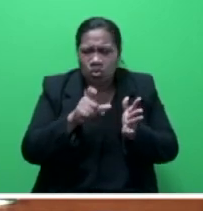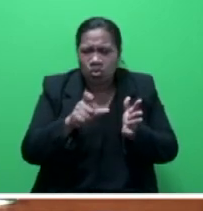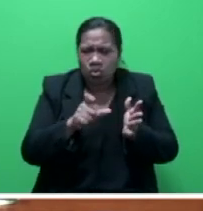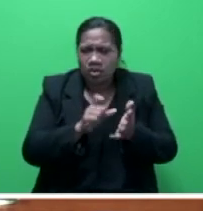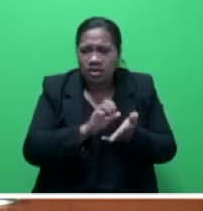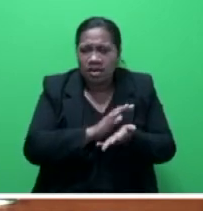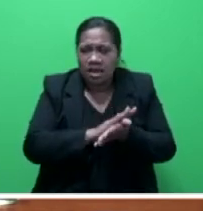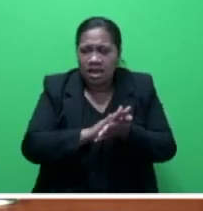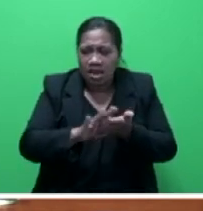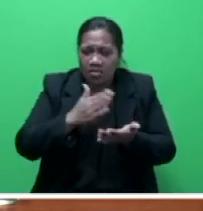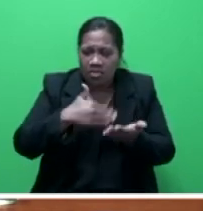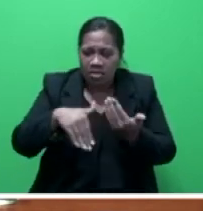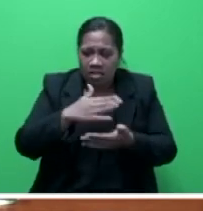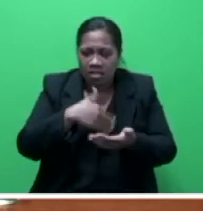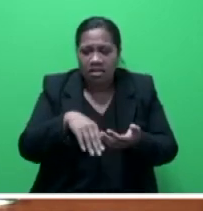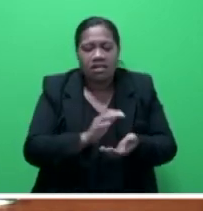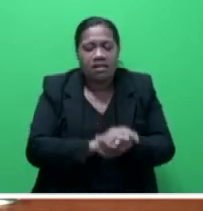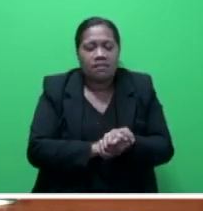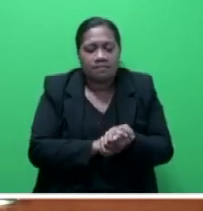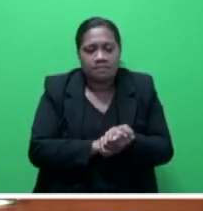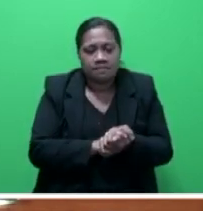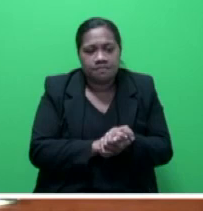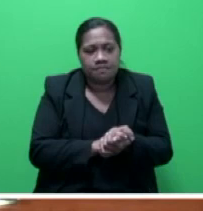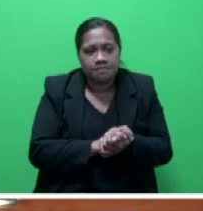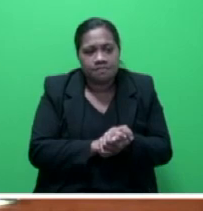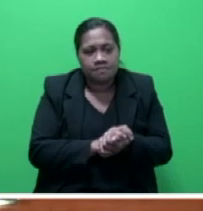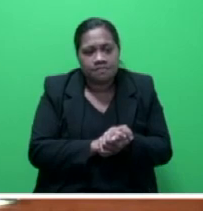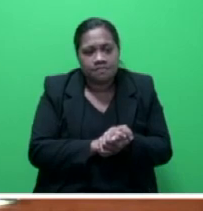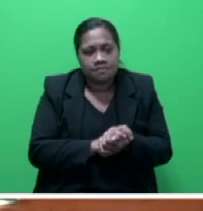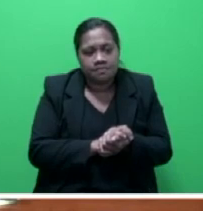provided to our fellow Fidians impacted by this event.